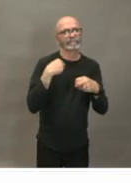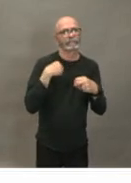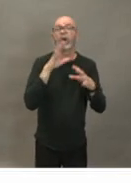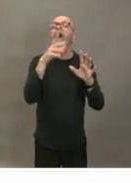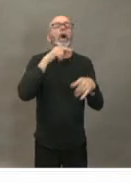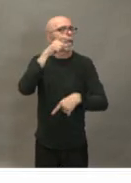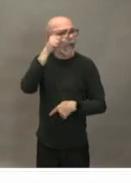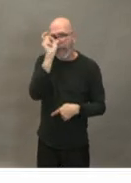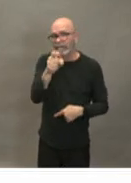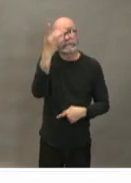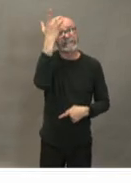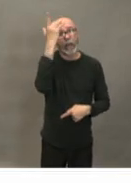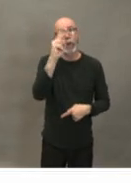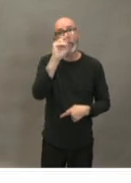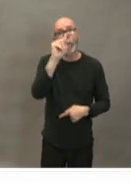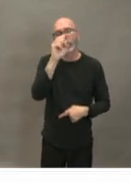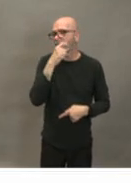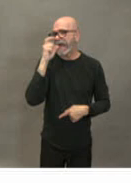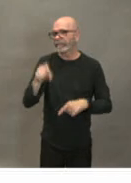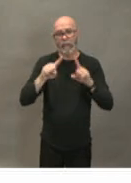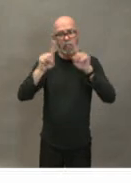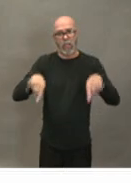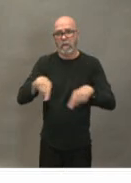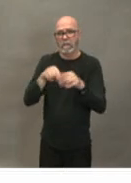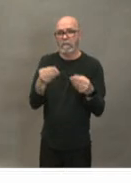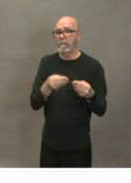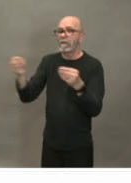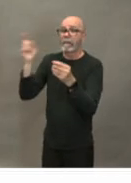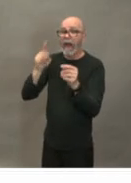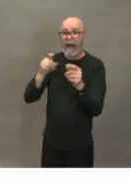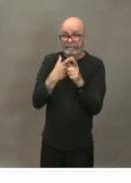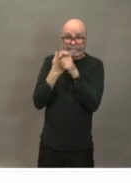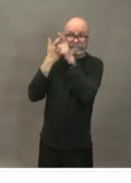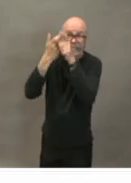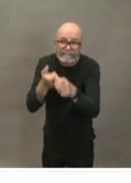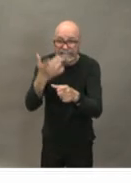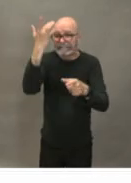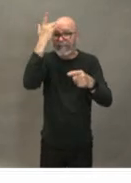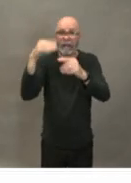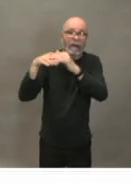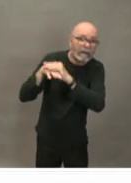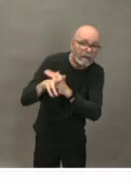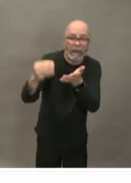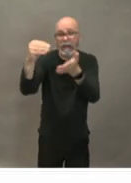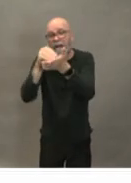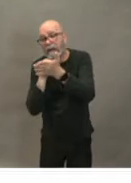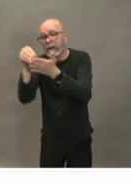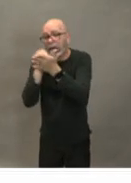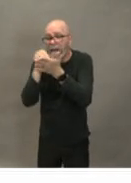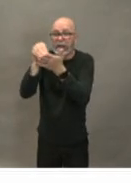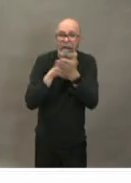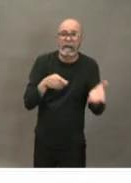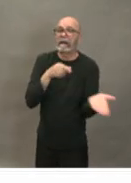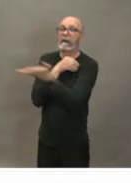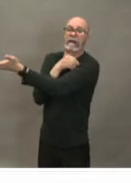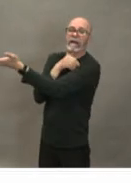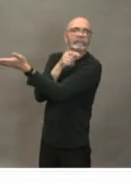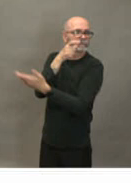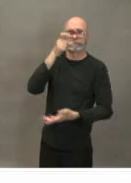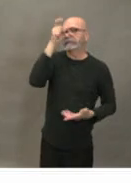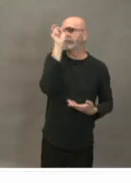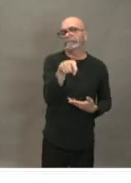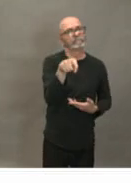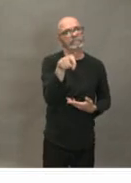can't be clogging up our health system asking people to just uh get a note that's saying you're you're you can come back to work